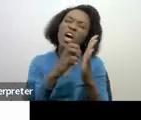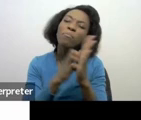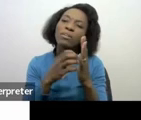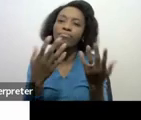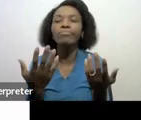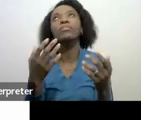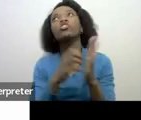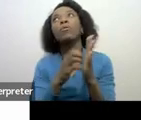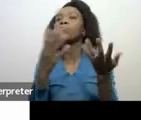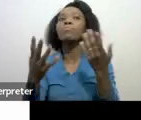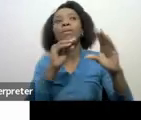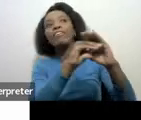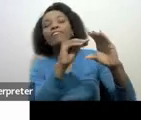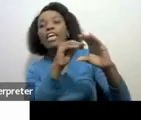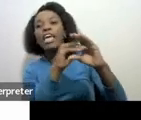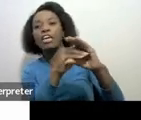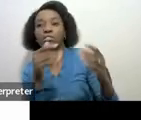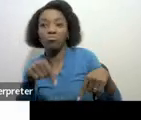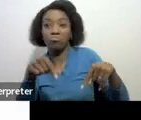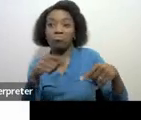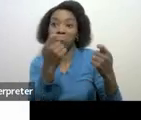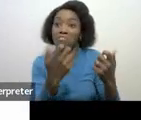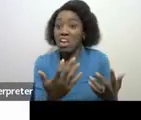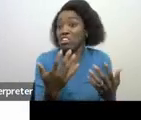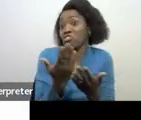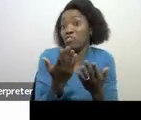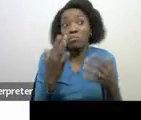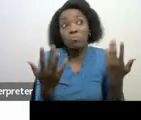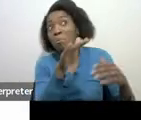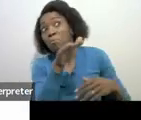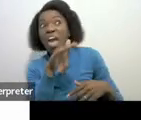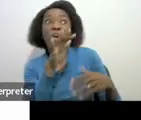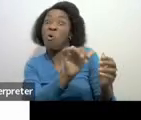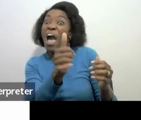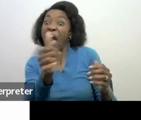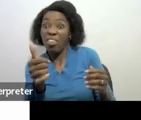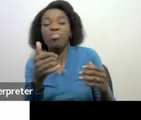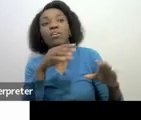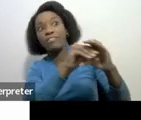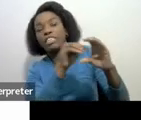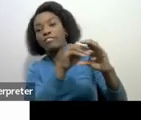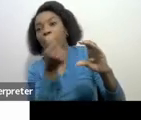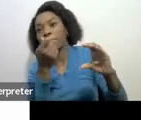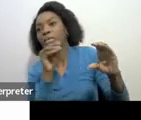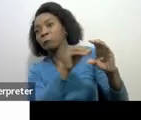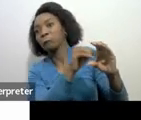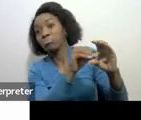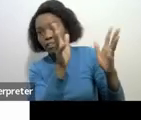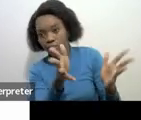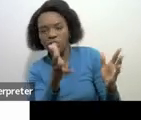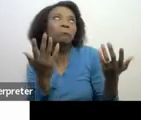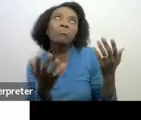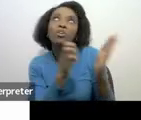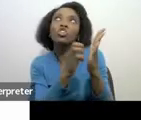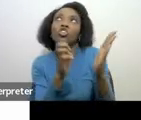financial services within Republic of South Africa and then let's say for argument sake you've invested 1 million and then you receive your